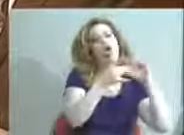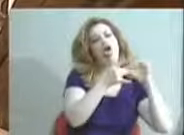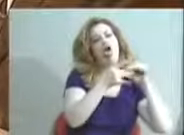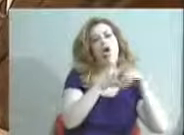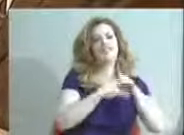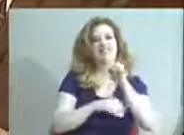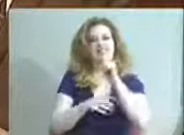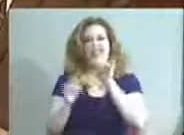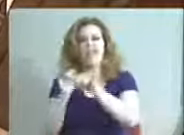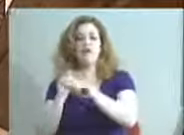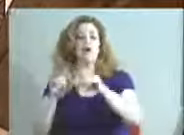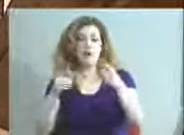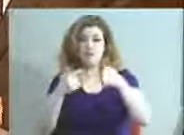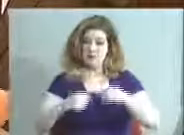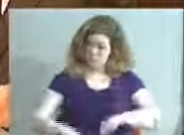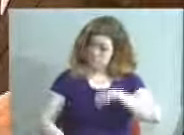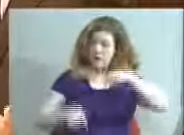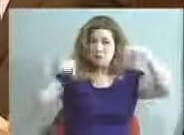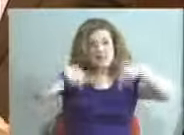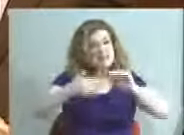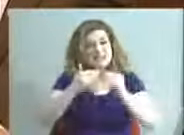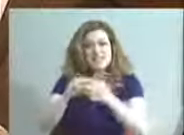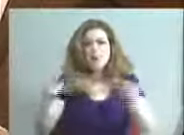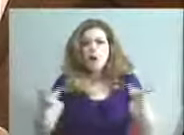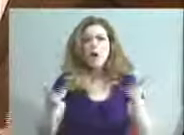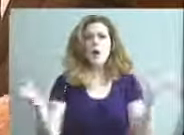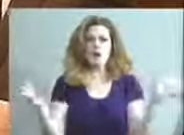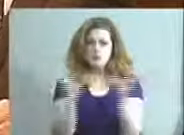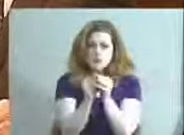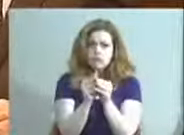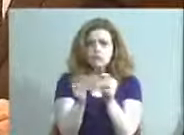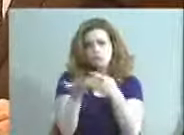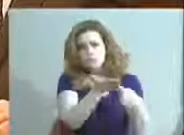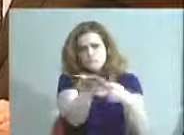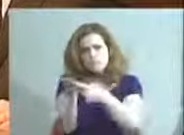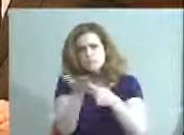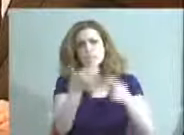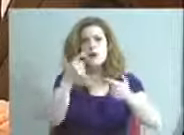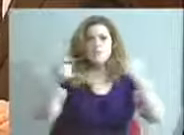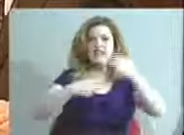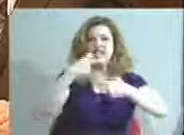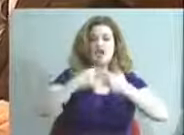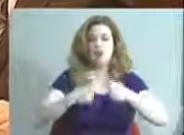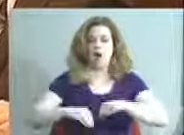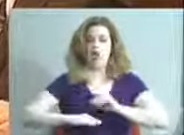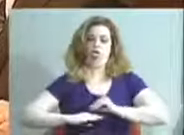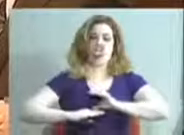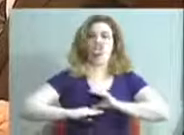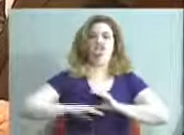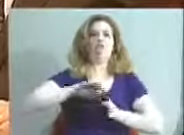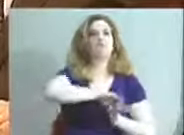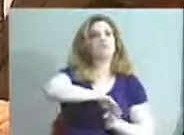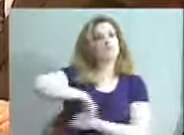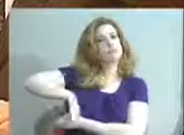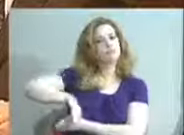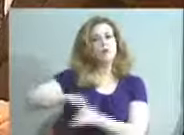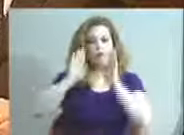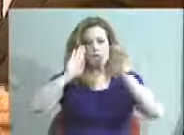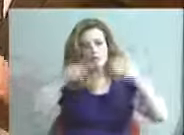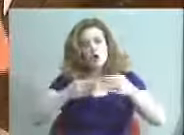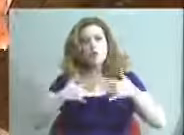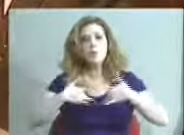I am very proud about our city is we get together and we work on big issues, and we leave the egos at the door and say it's about the outcome, it's about our kids.